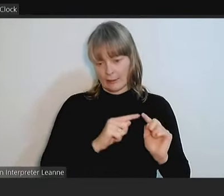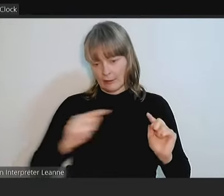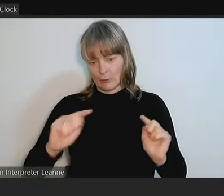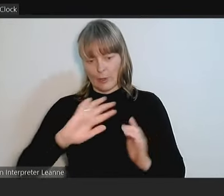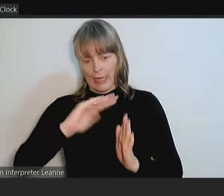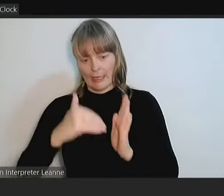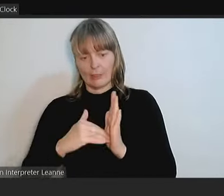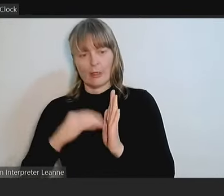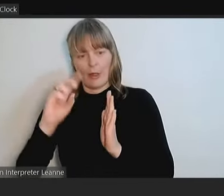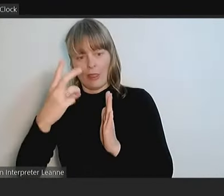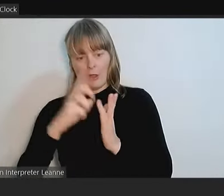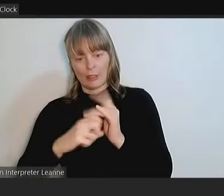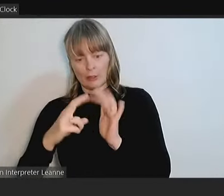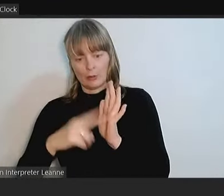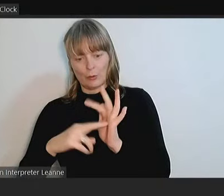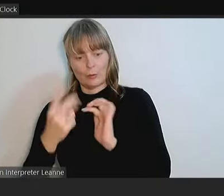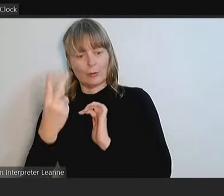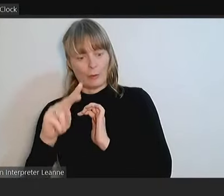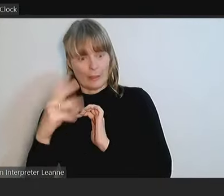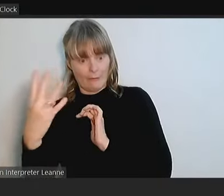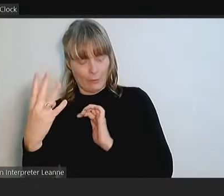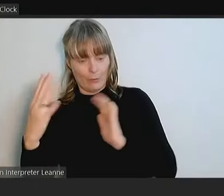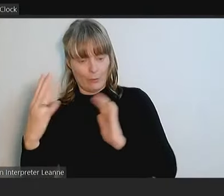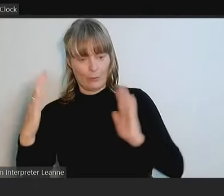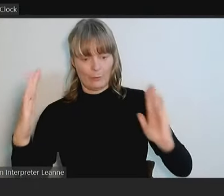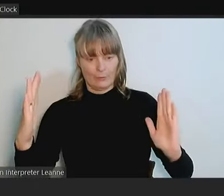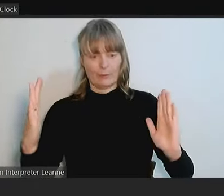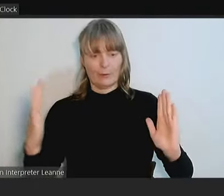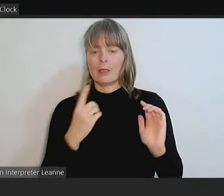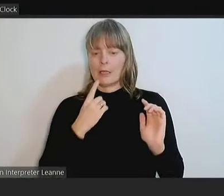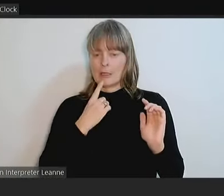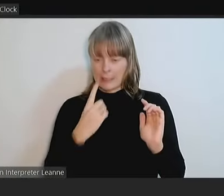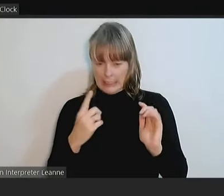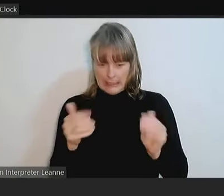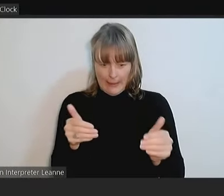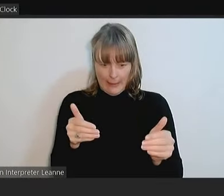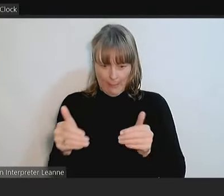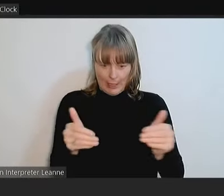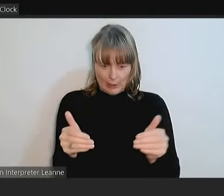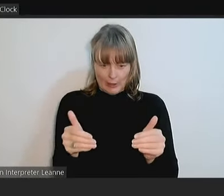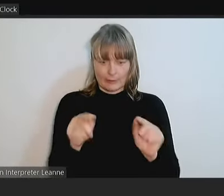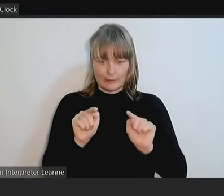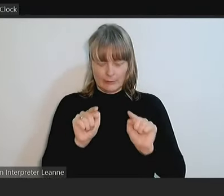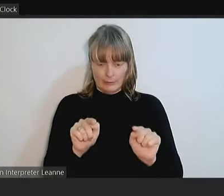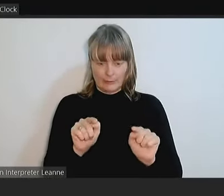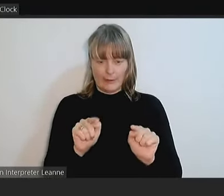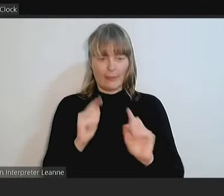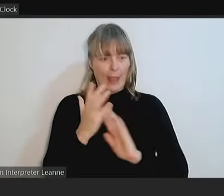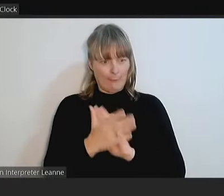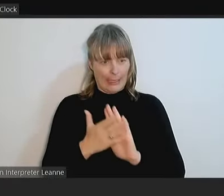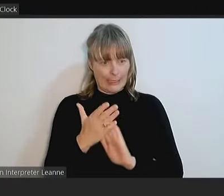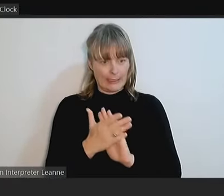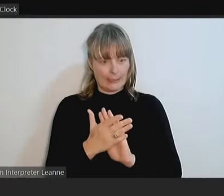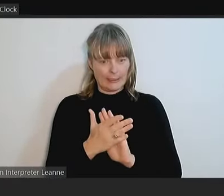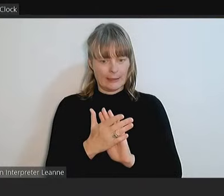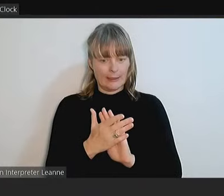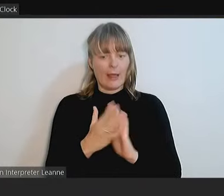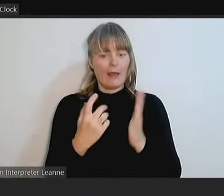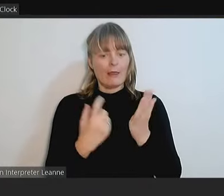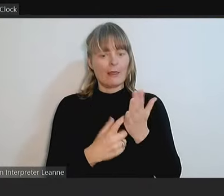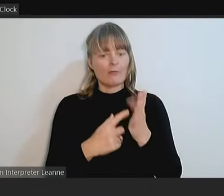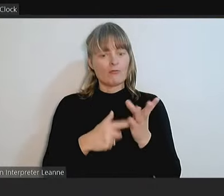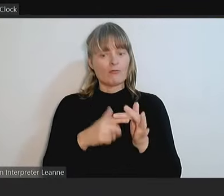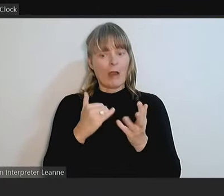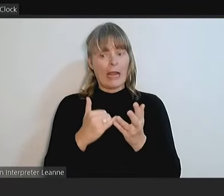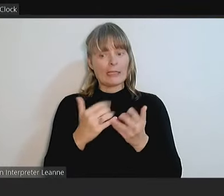2024, as detailed in the budget 2023-24. This means that the declared rates and service charges